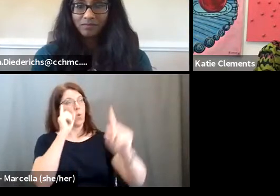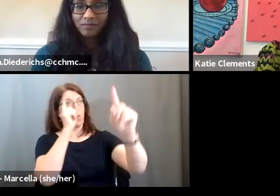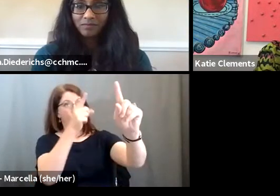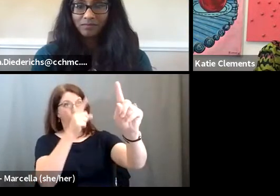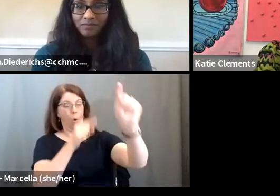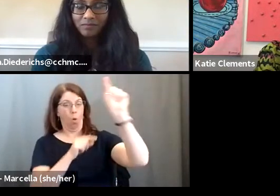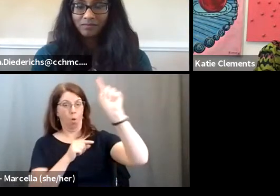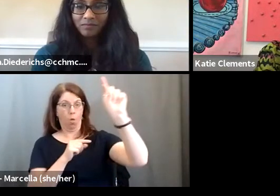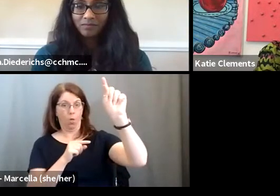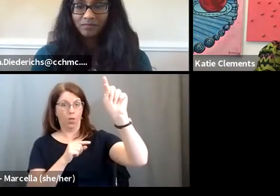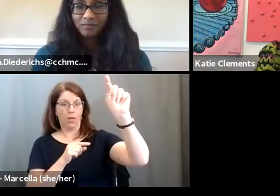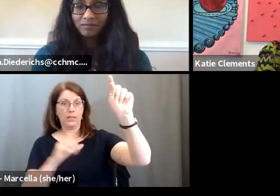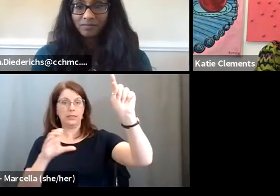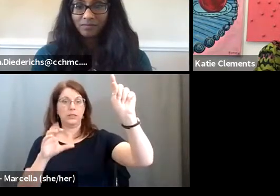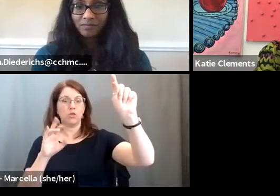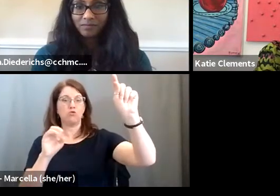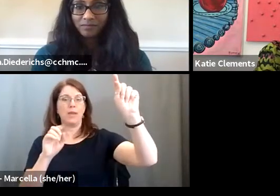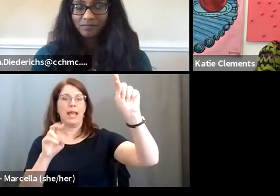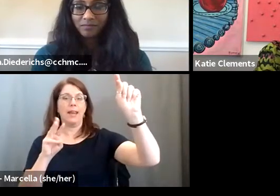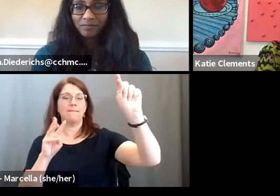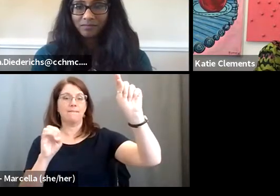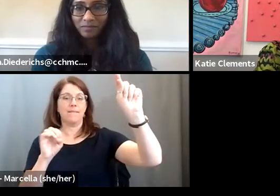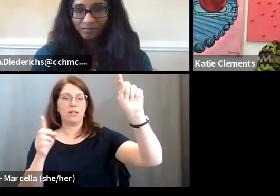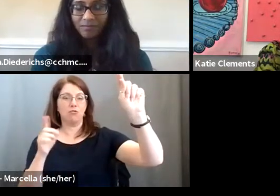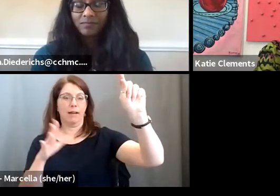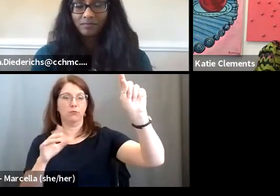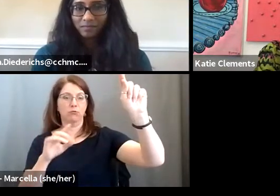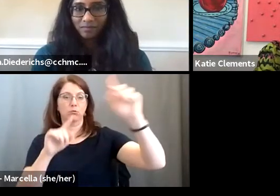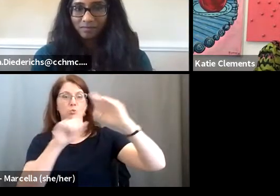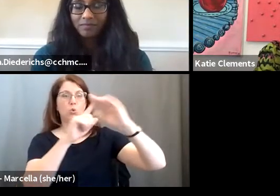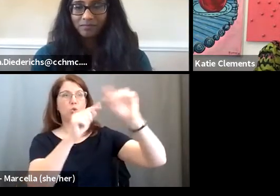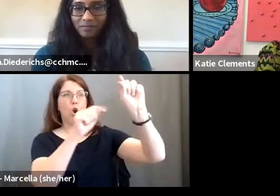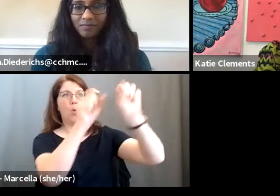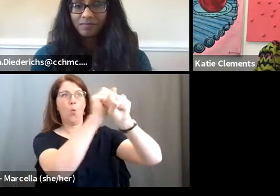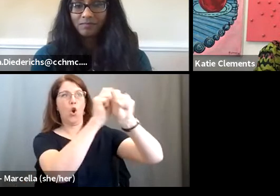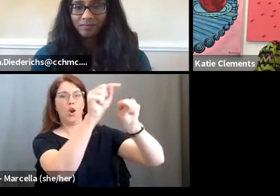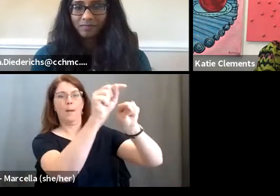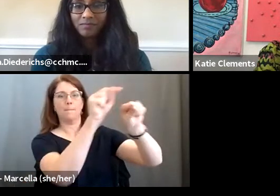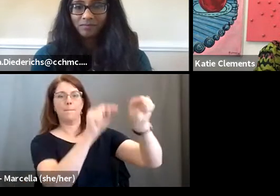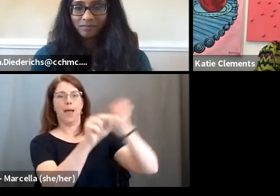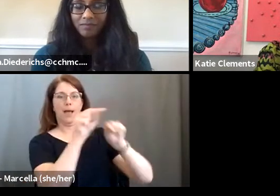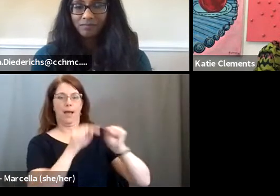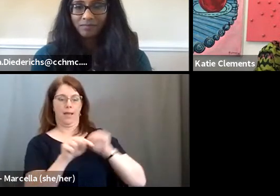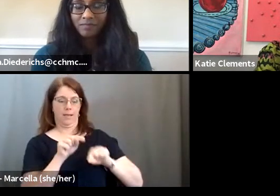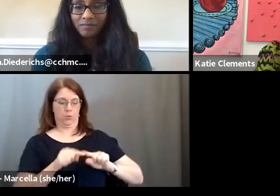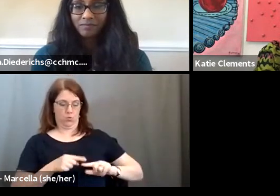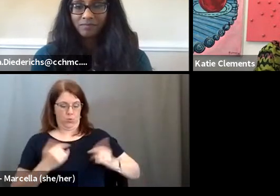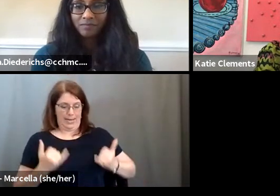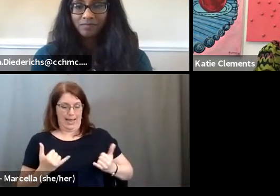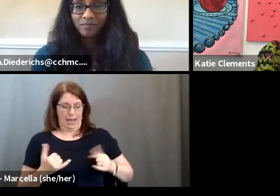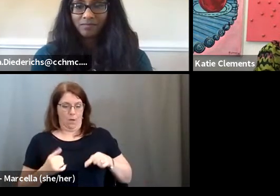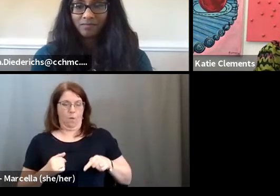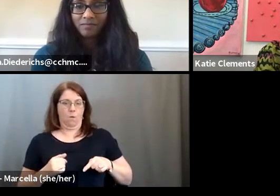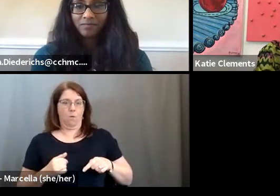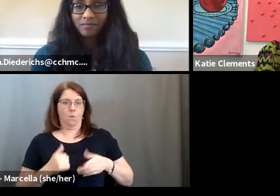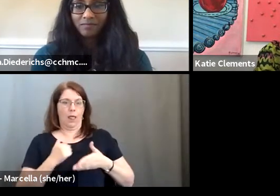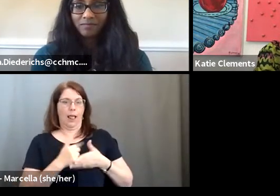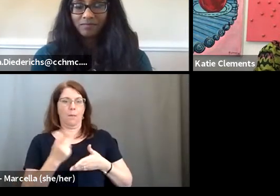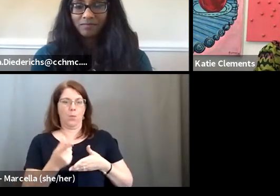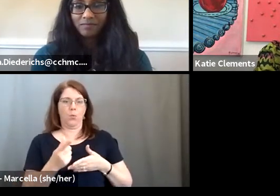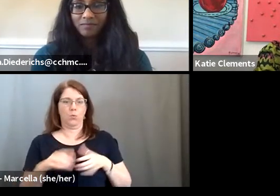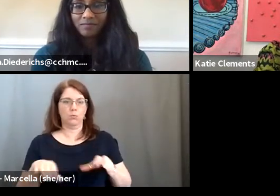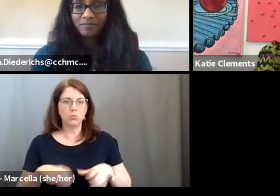director, now let's put a plan that works backwards from that, just to, to help you kind of move in that direction. But then if, I think it gives you something that's tactile